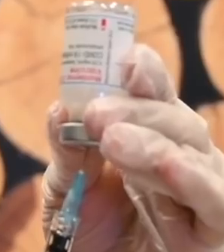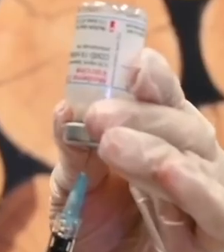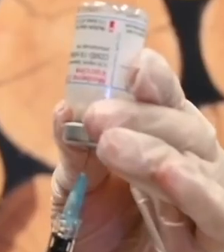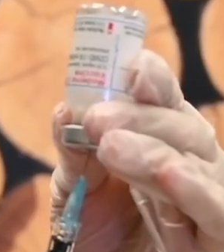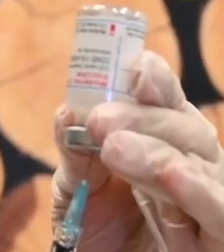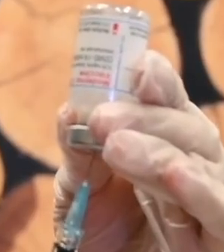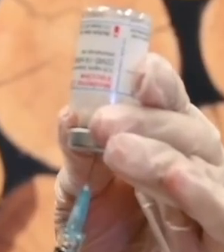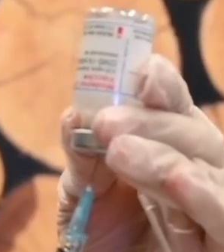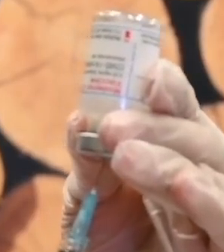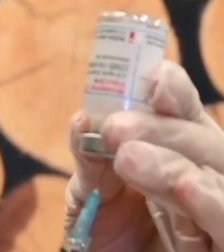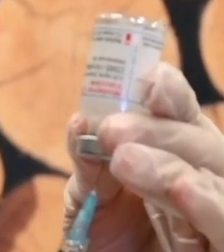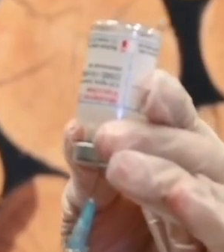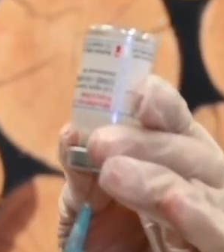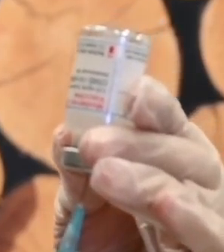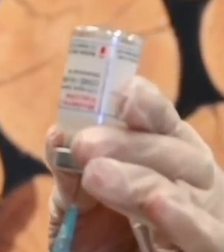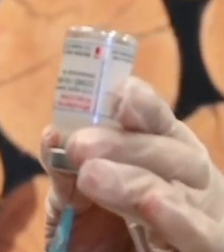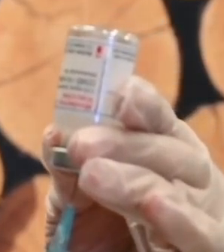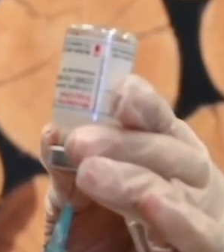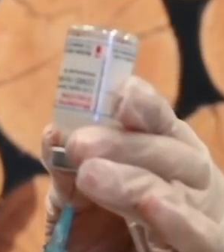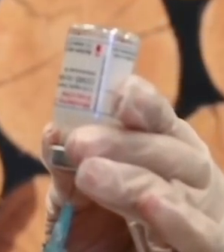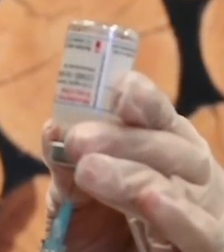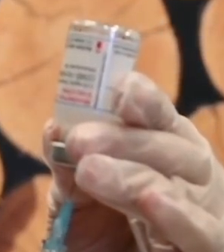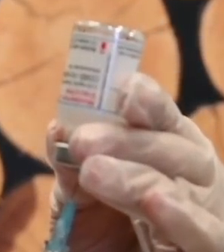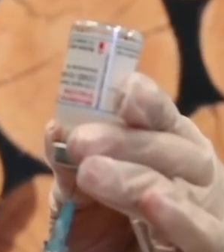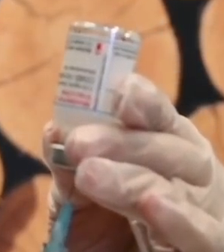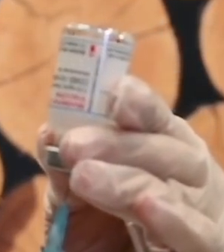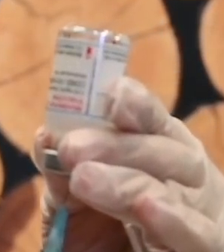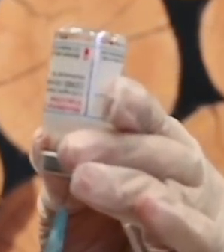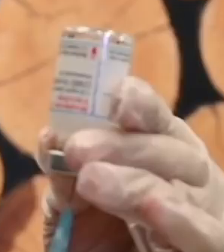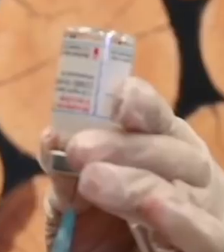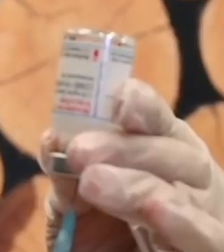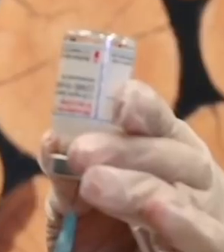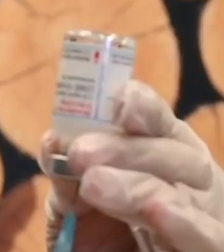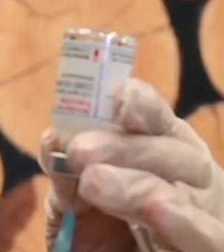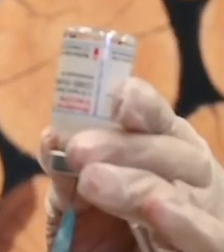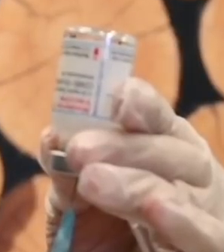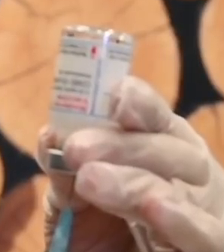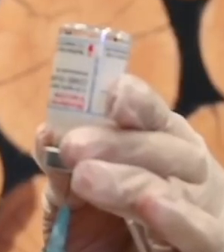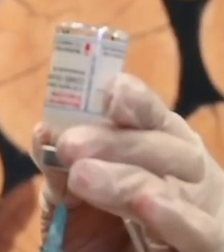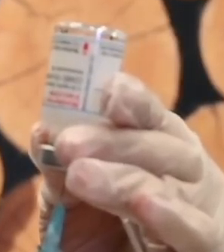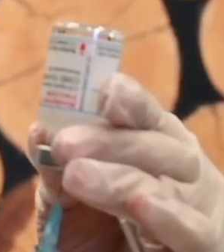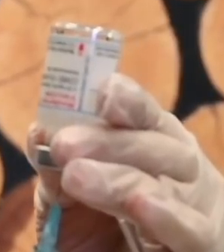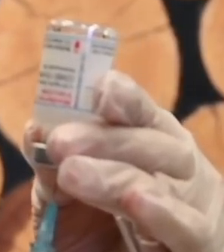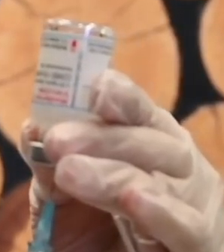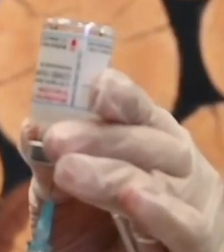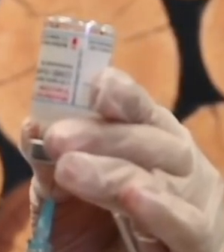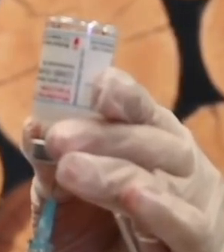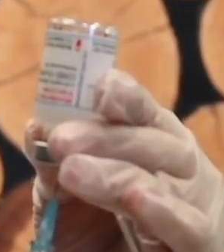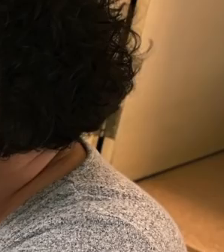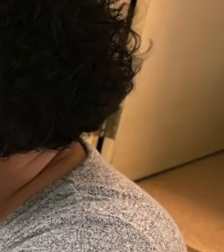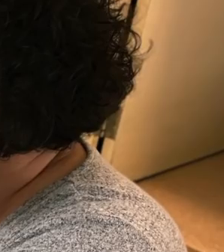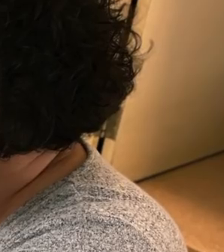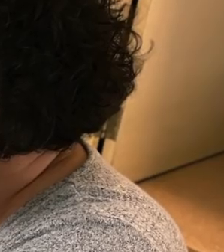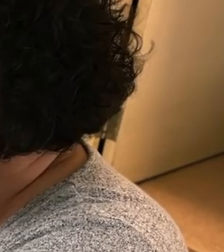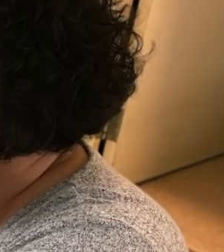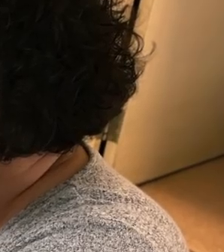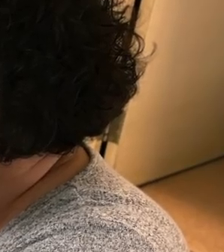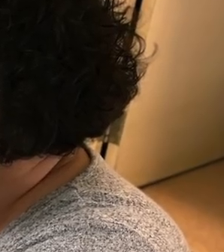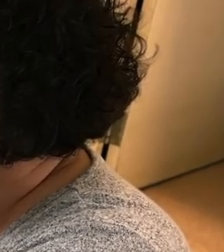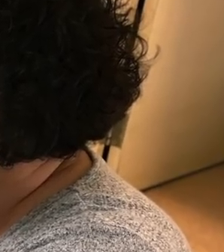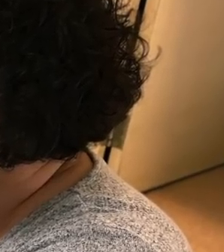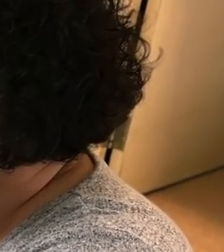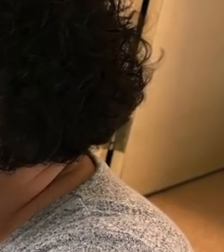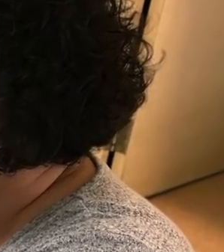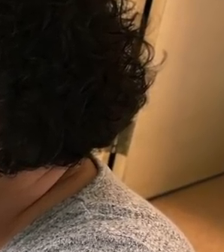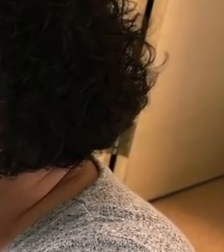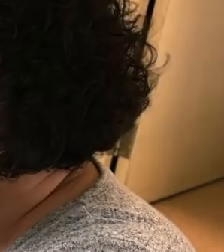during that time. Then we were told that plans had changed yet again. Alberta wasn't going to